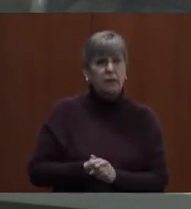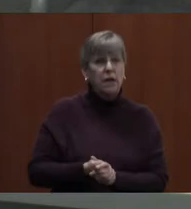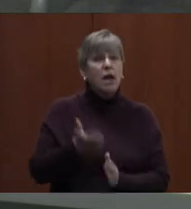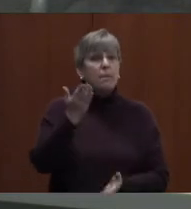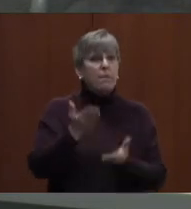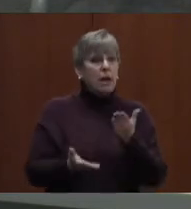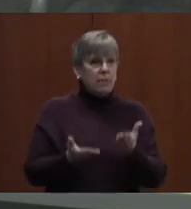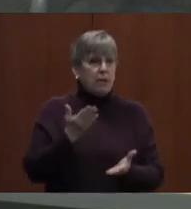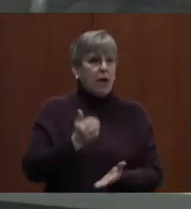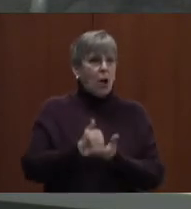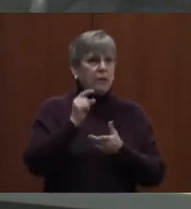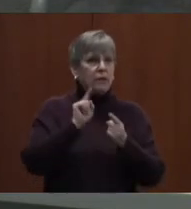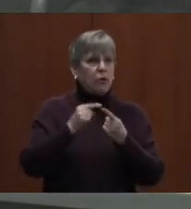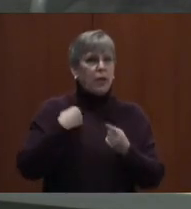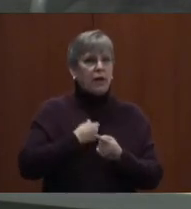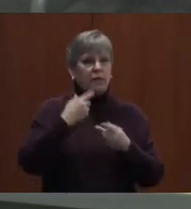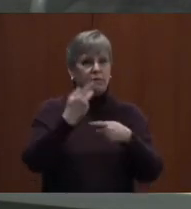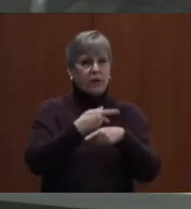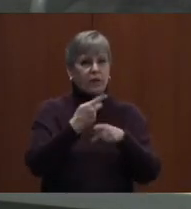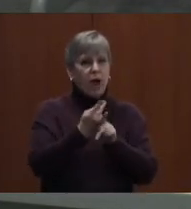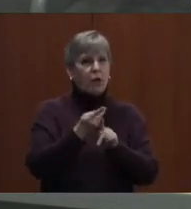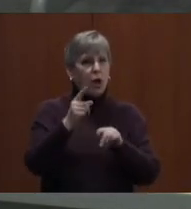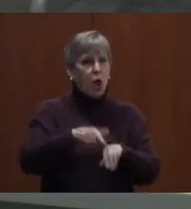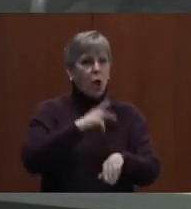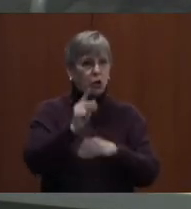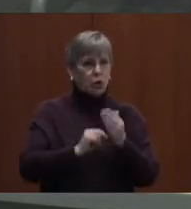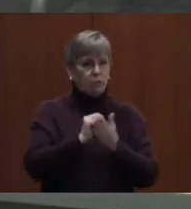maybe help until we can figure out a long-term solution.